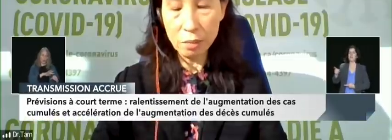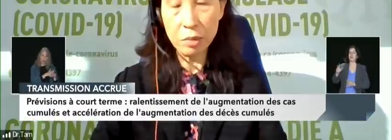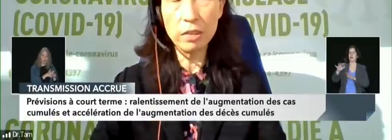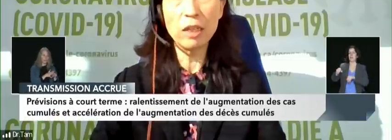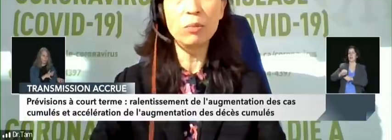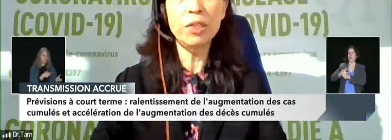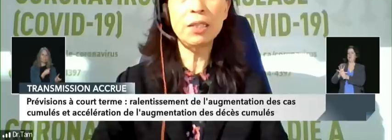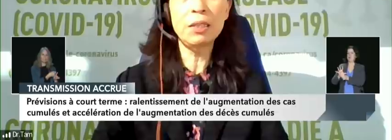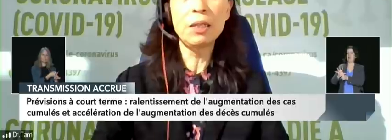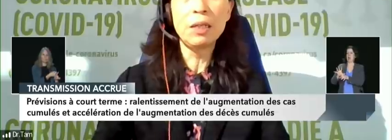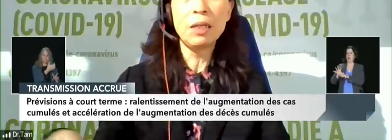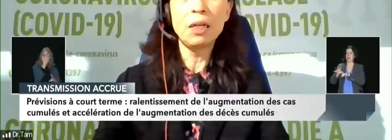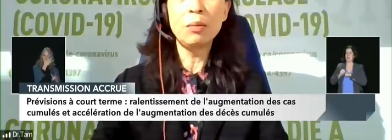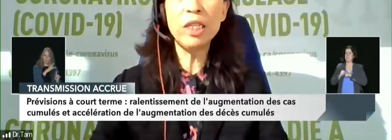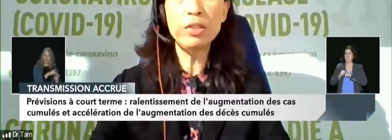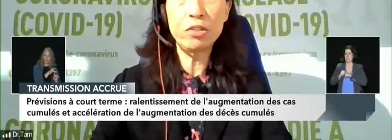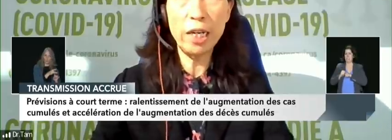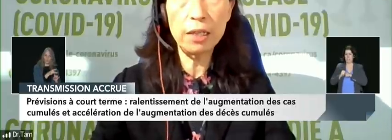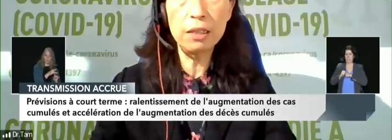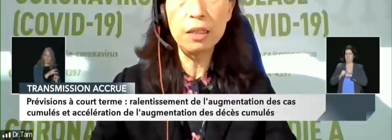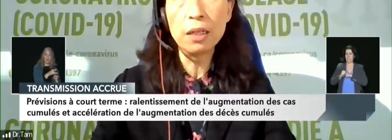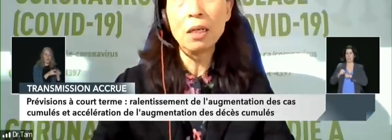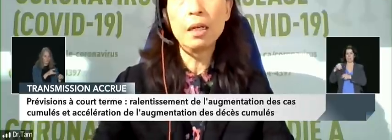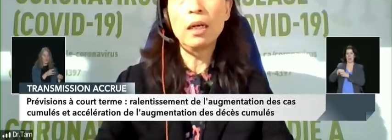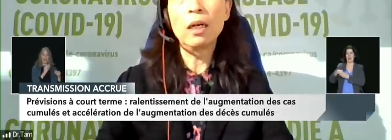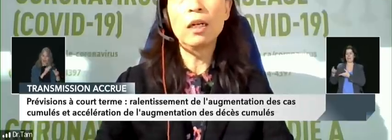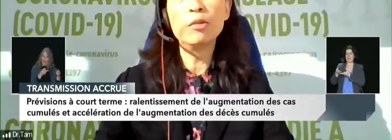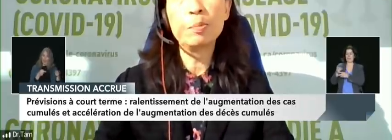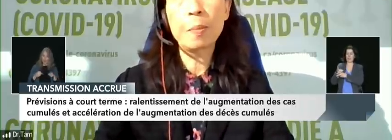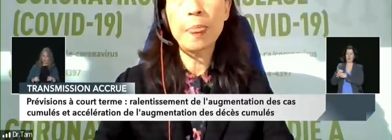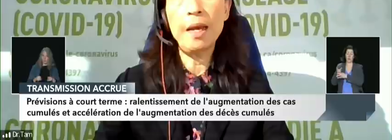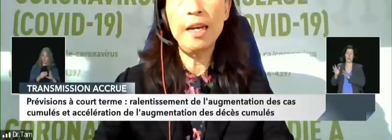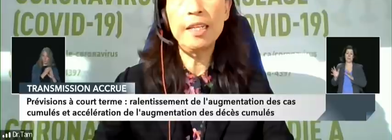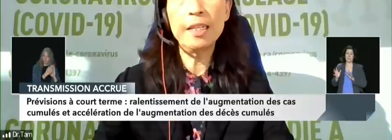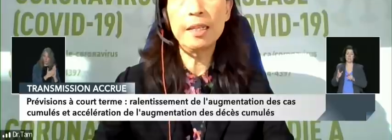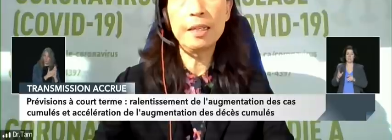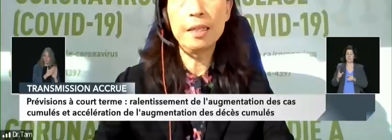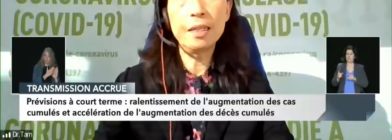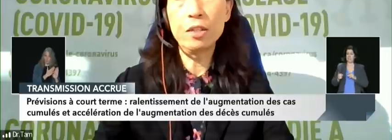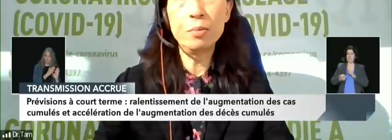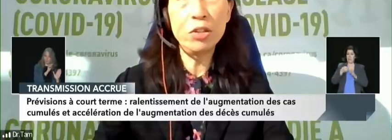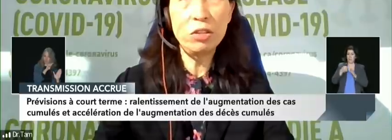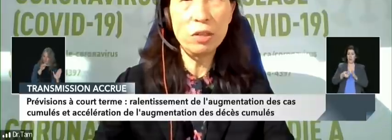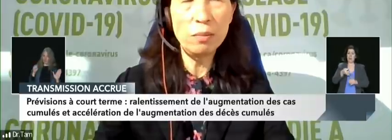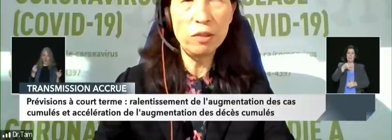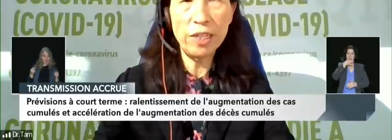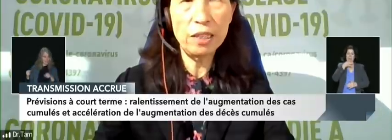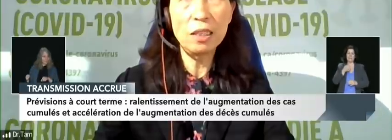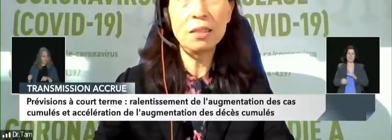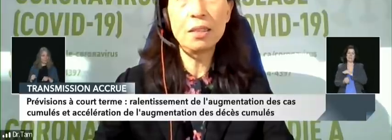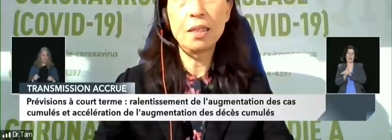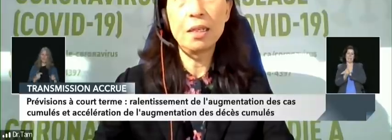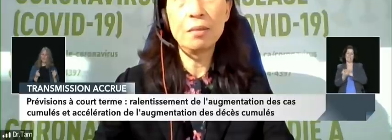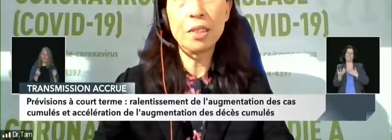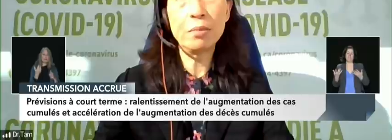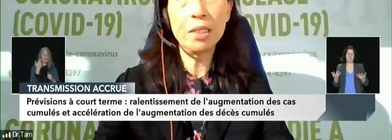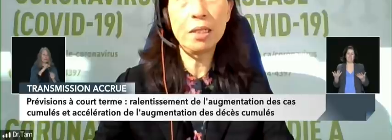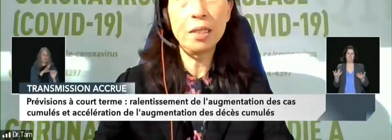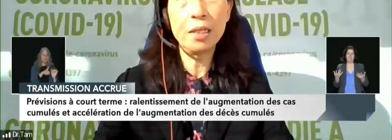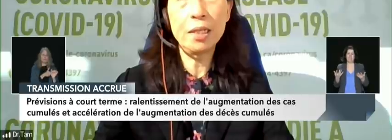those outbreaks are being tracked and it could be due to a number of factors